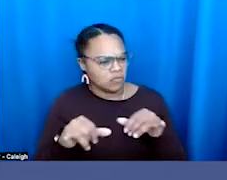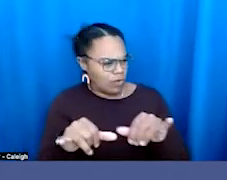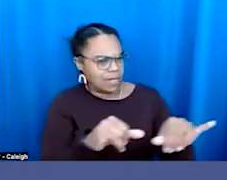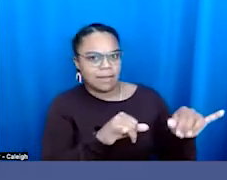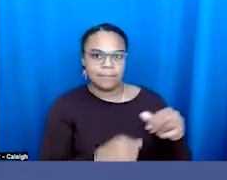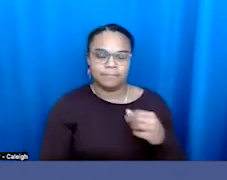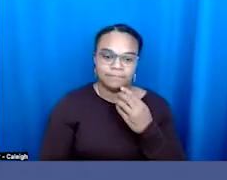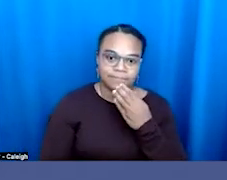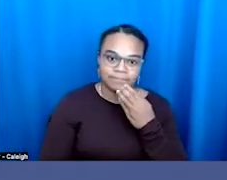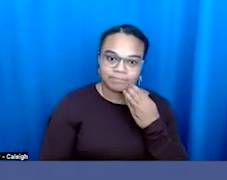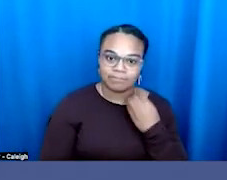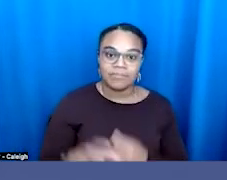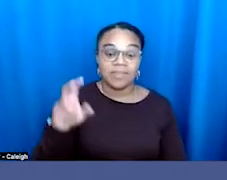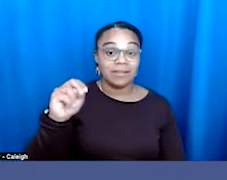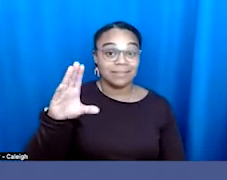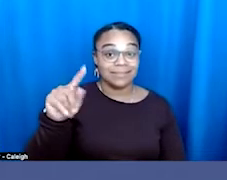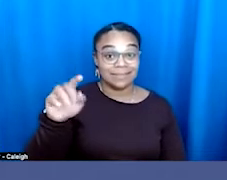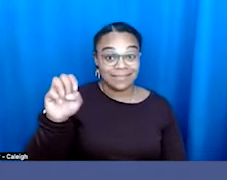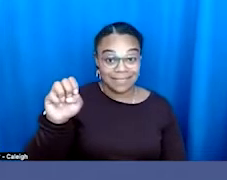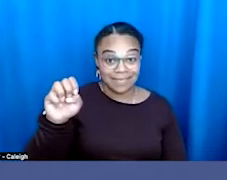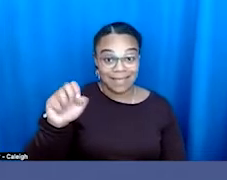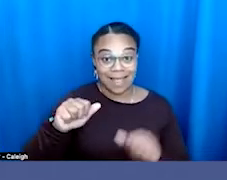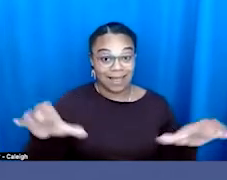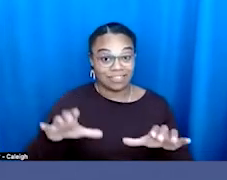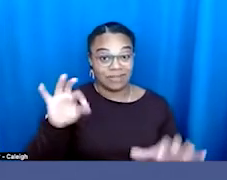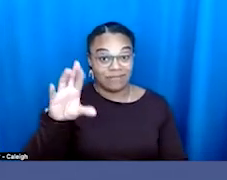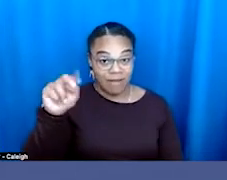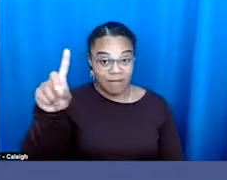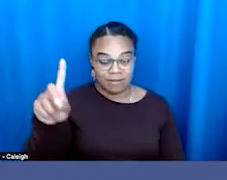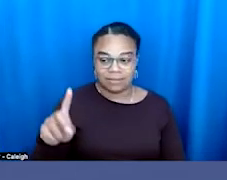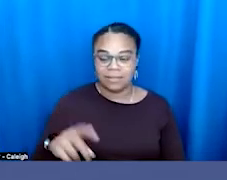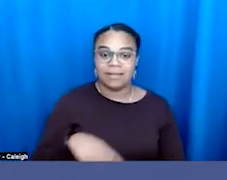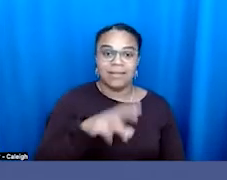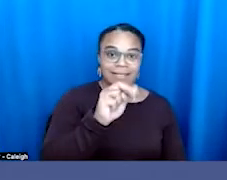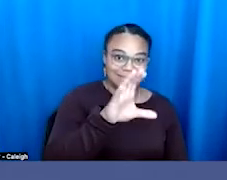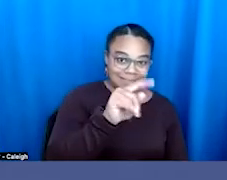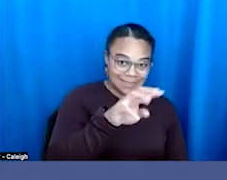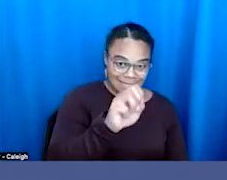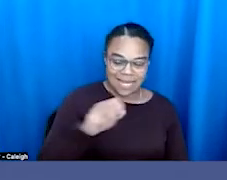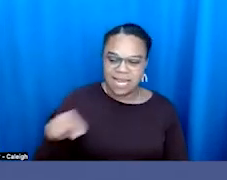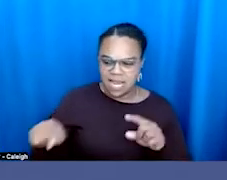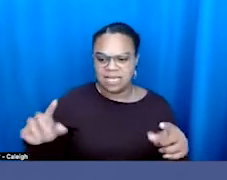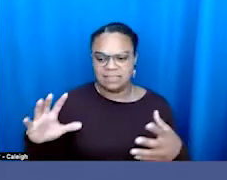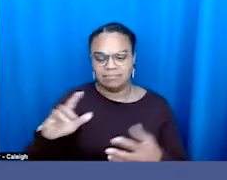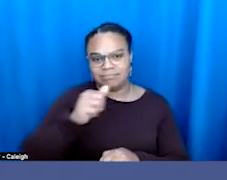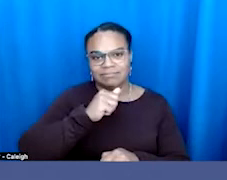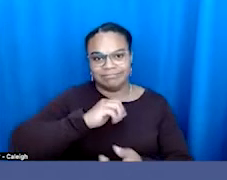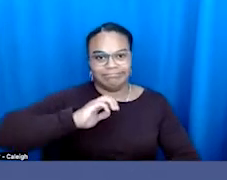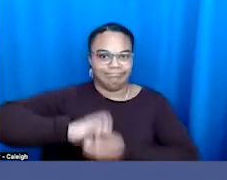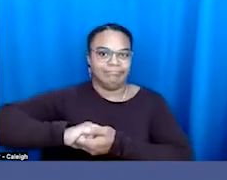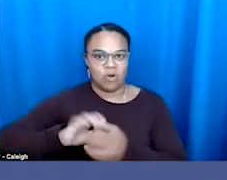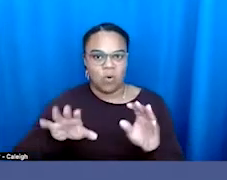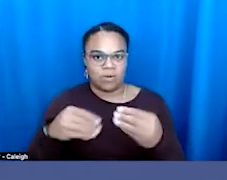Well, at NCTE and the NCTE Action Fund, where sibling organizations, we've been having success with encouraging